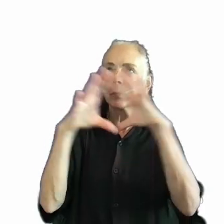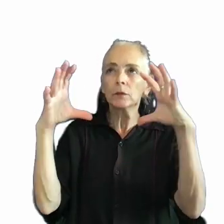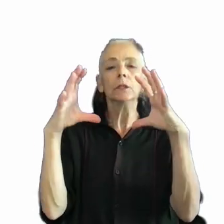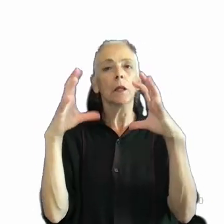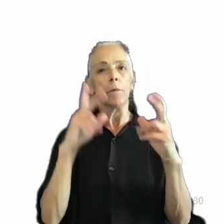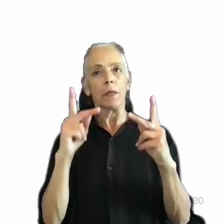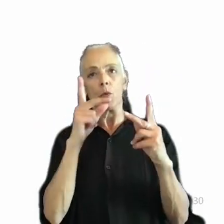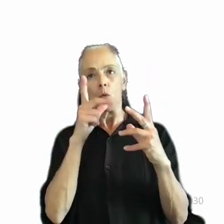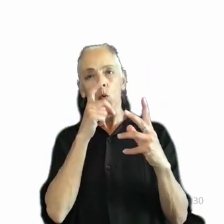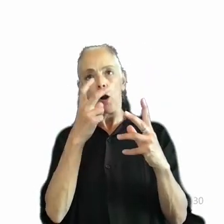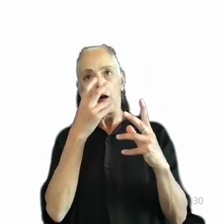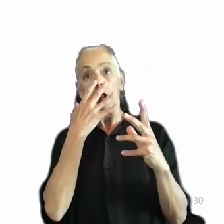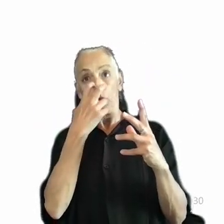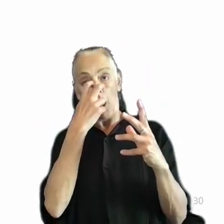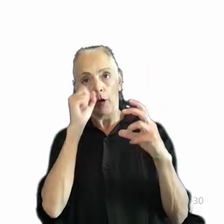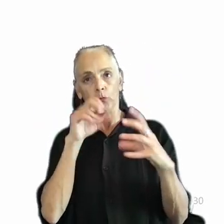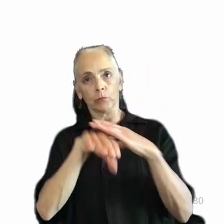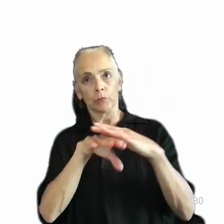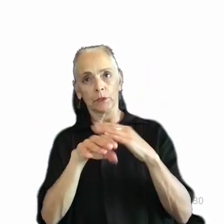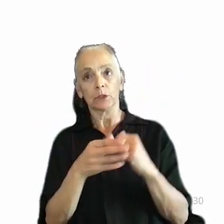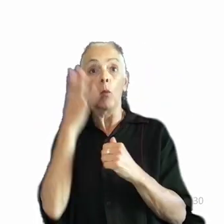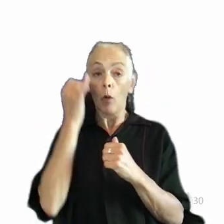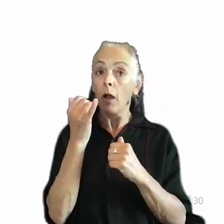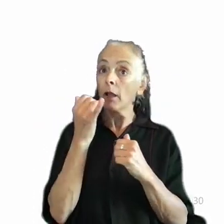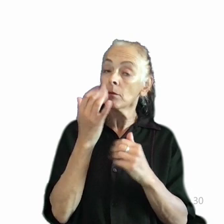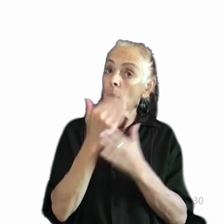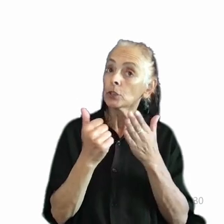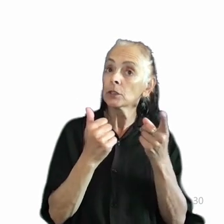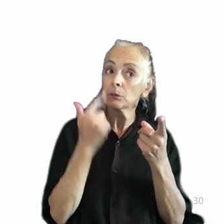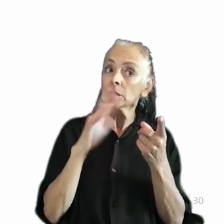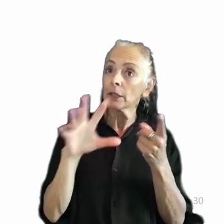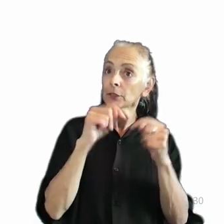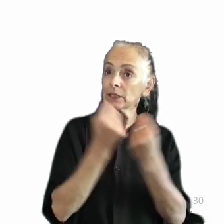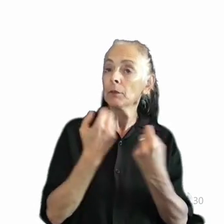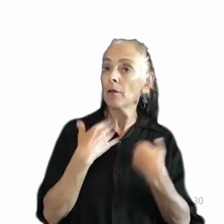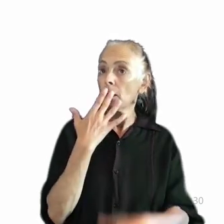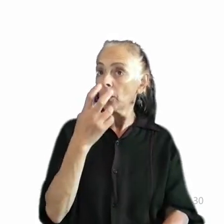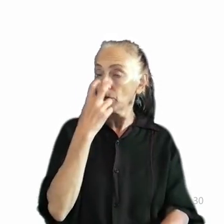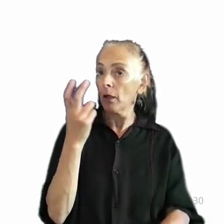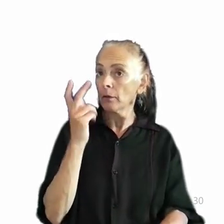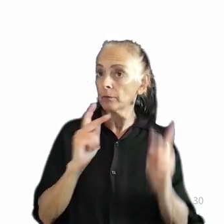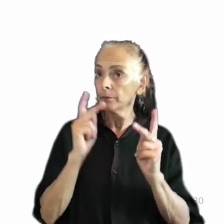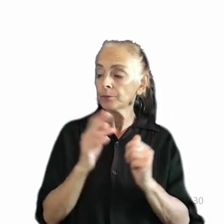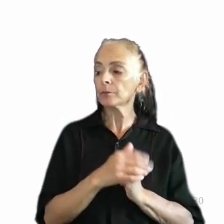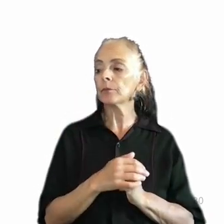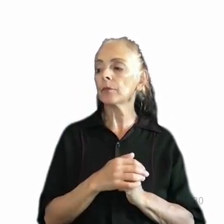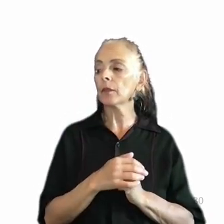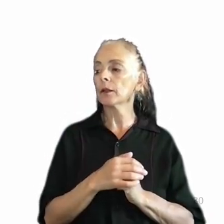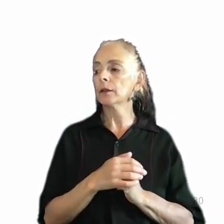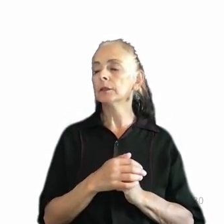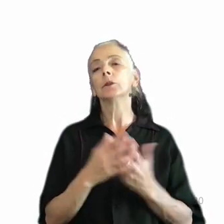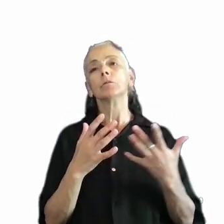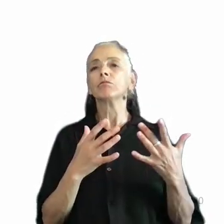was in part because members of their team are colorblind. The traditional way to do this is to add colorblind filters that people with colorblindness can turn